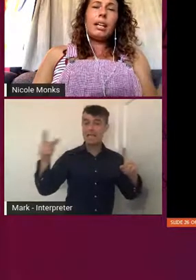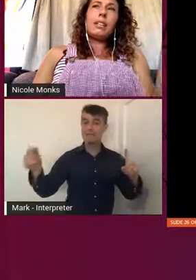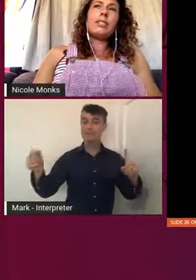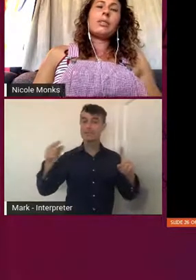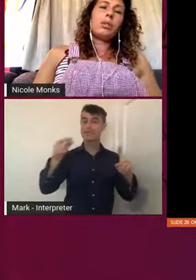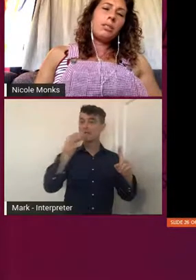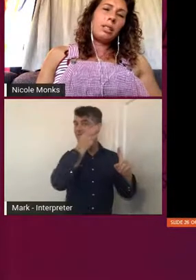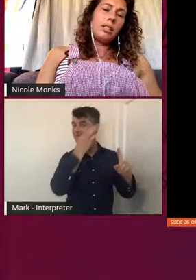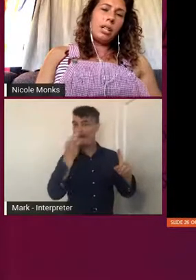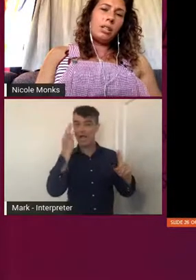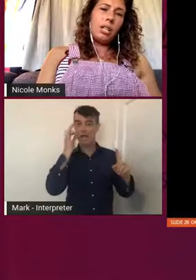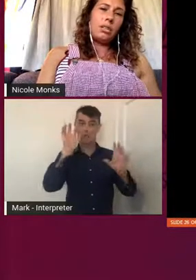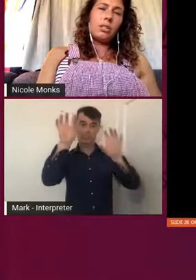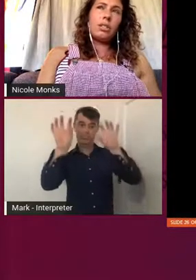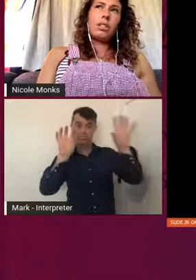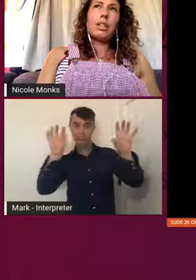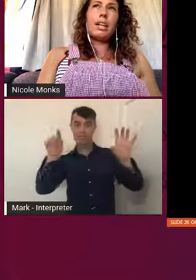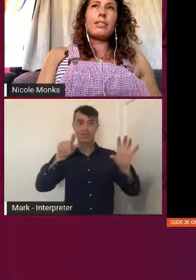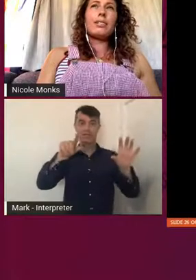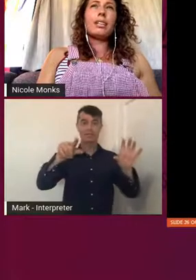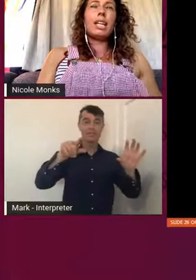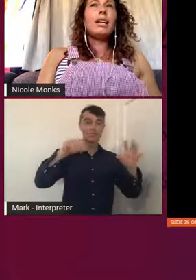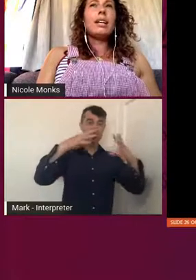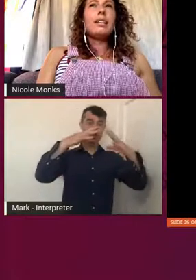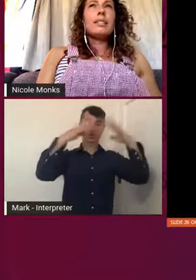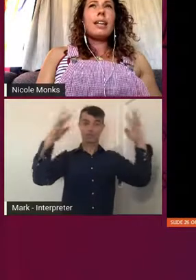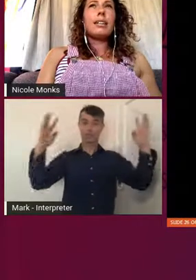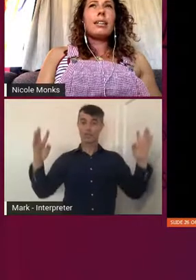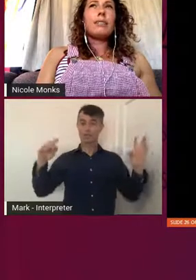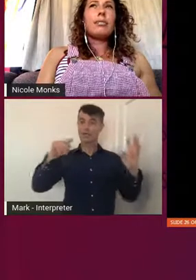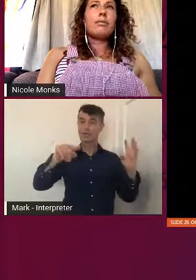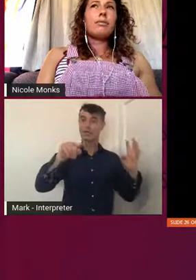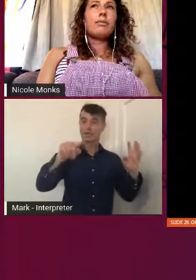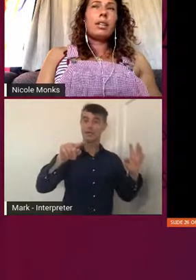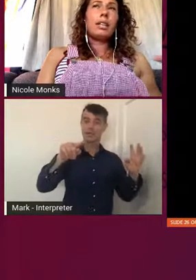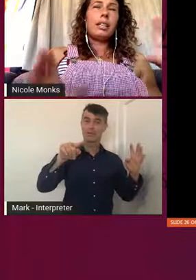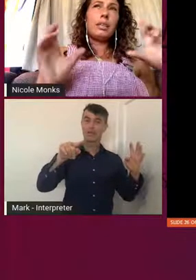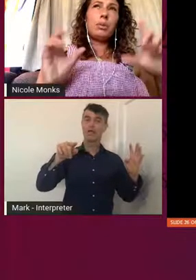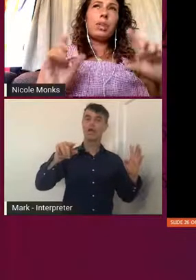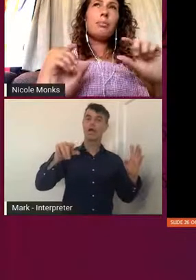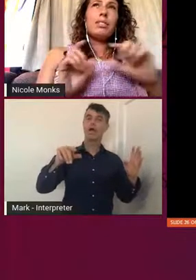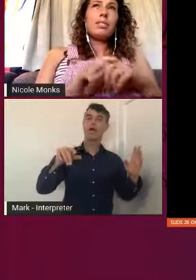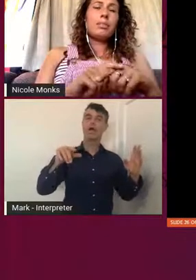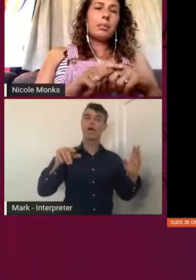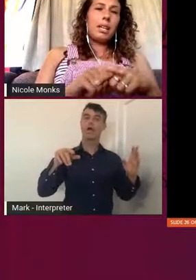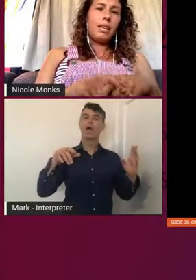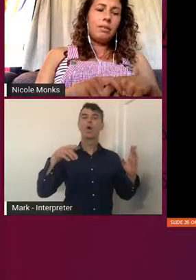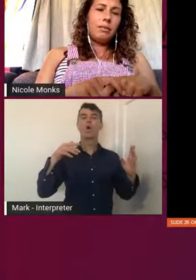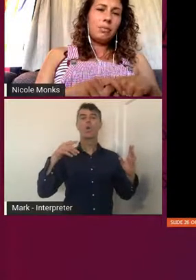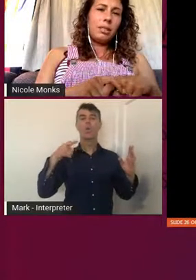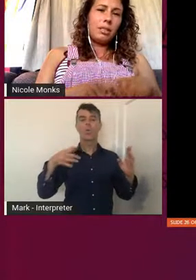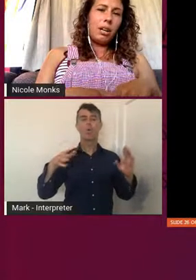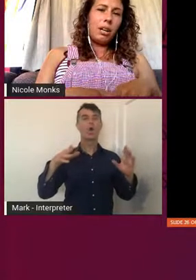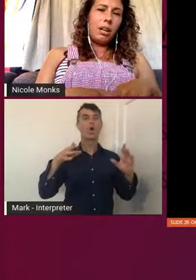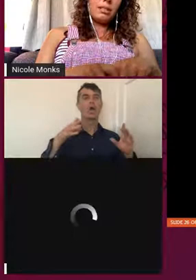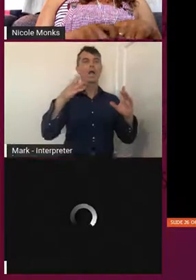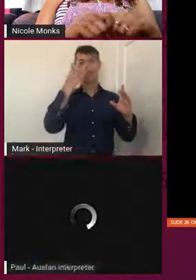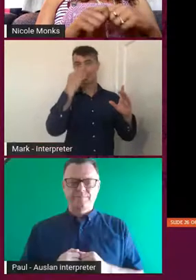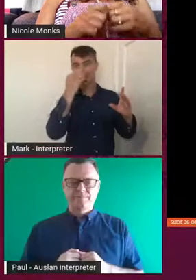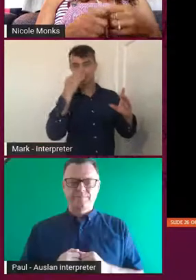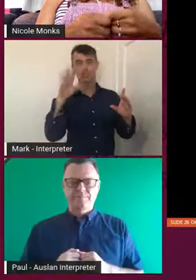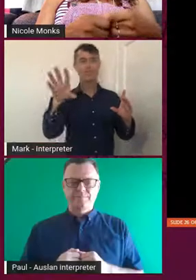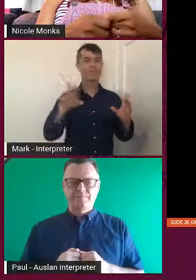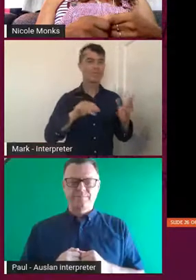in that, interwoven into that shade structure are actually taken, well, images that were taken from site